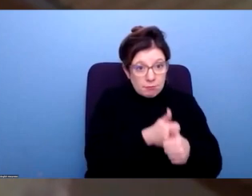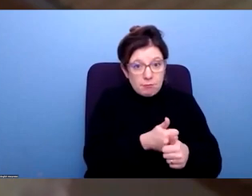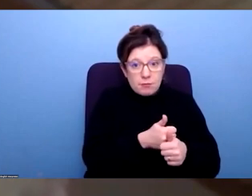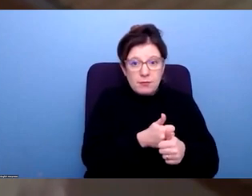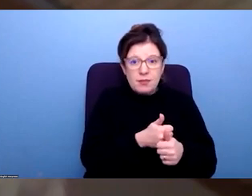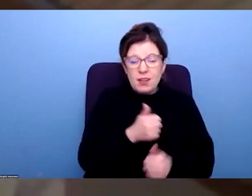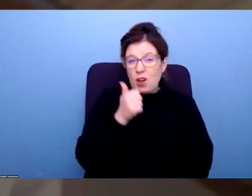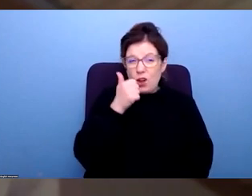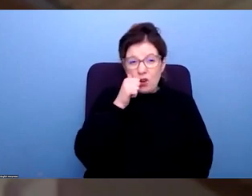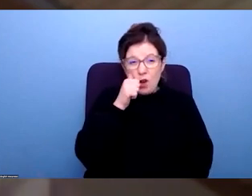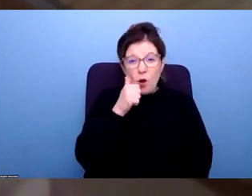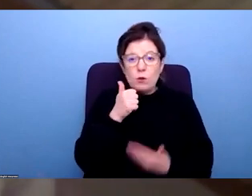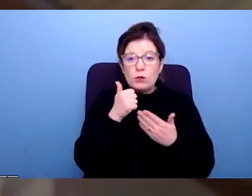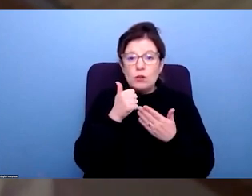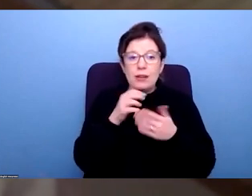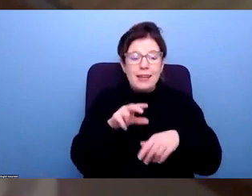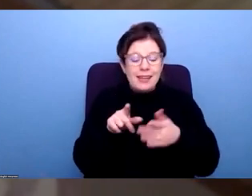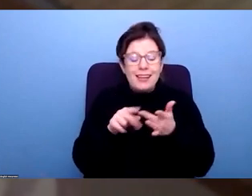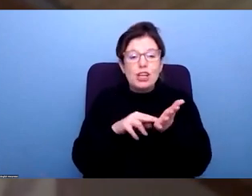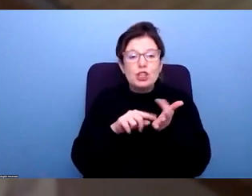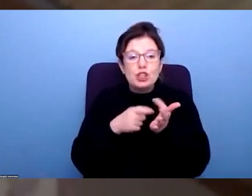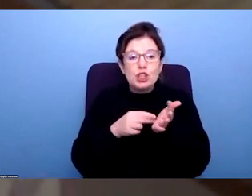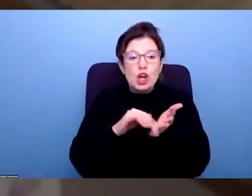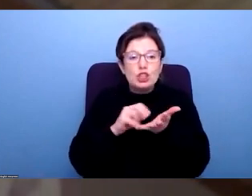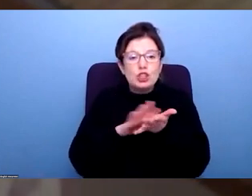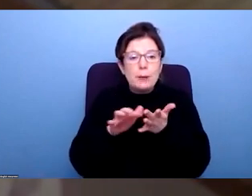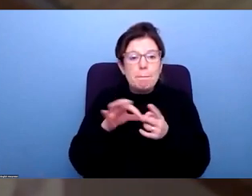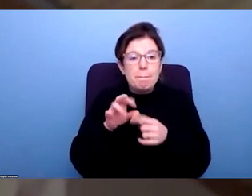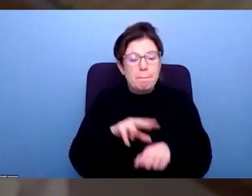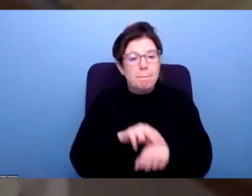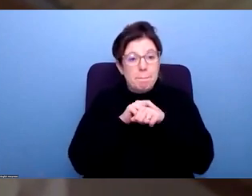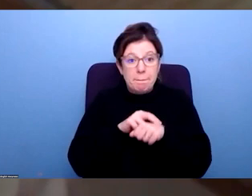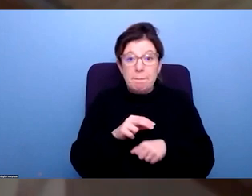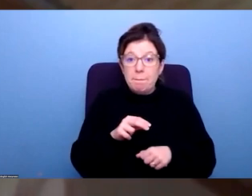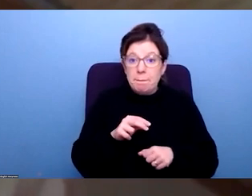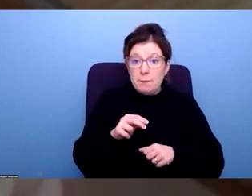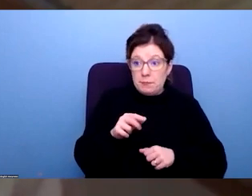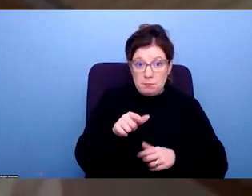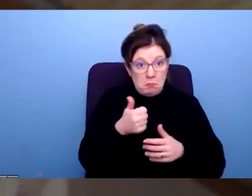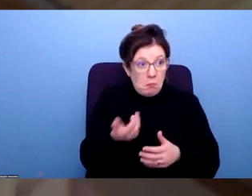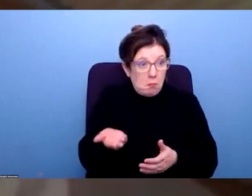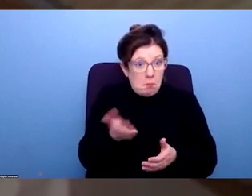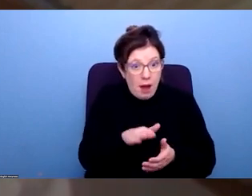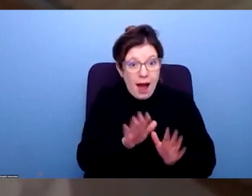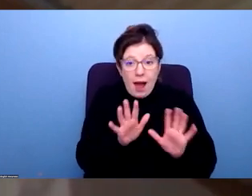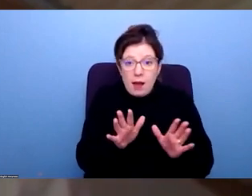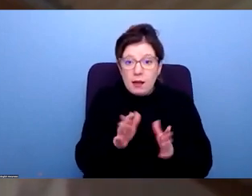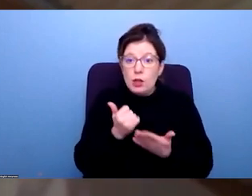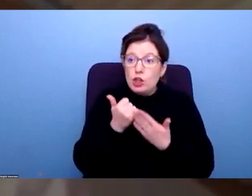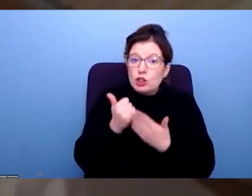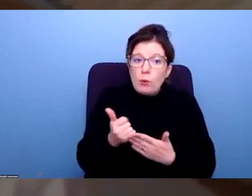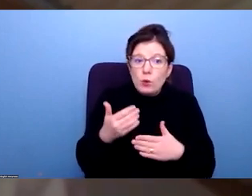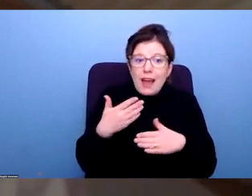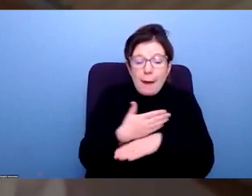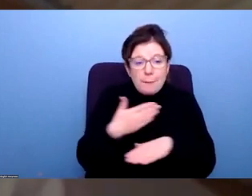sorts of models that work like supported internships, where there's been a welcome expansion recently. But I think we can do much more supported employment more